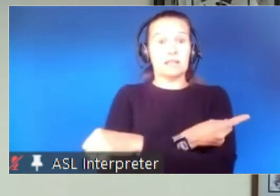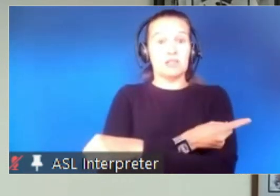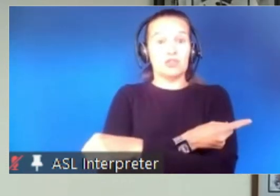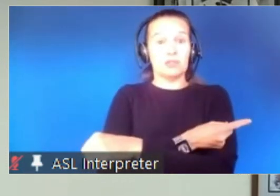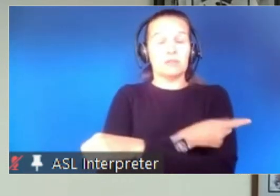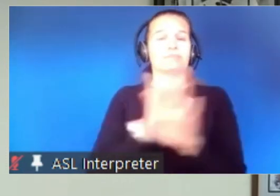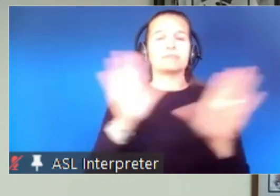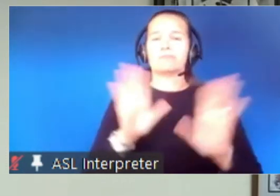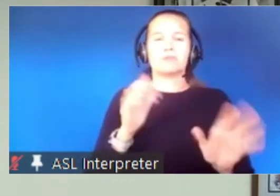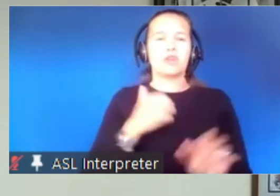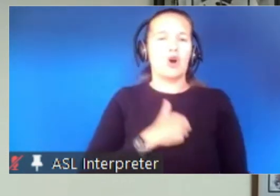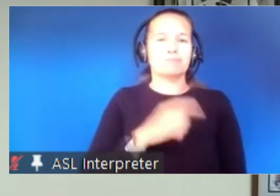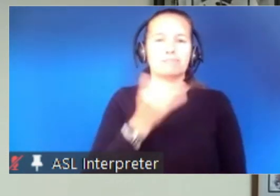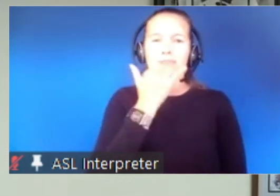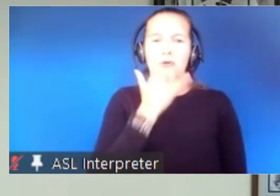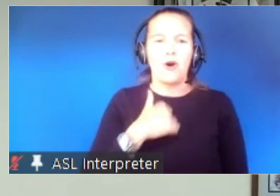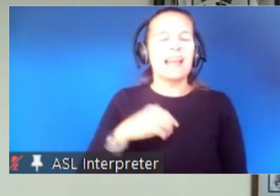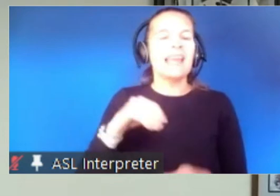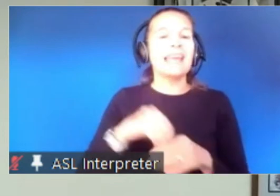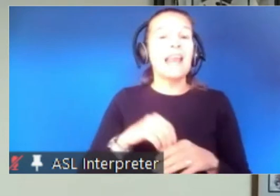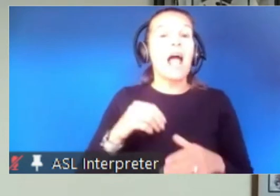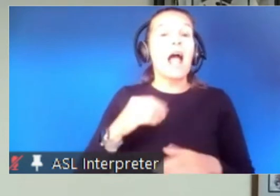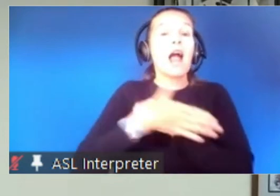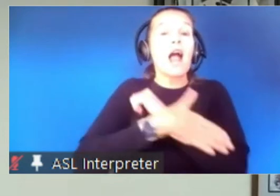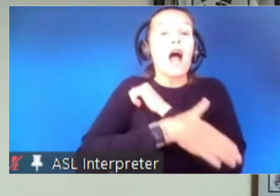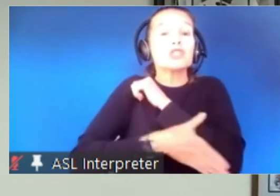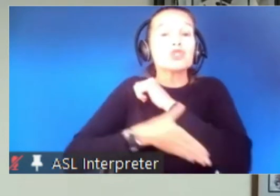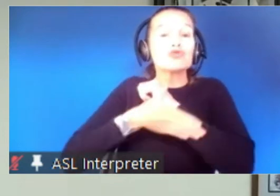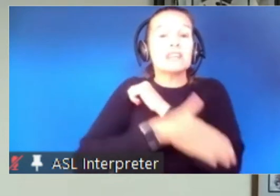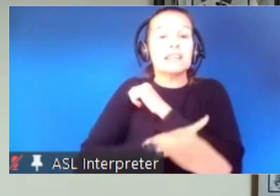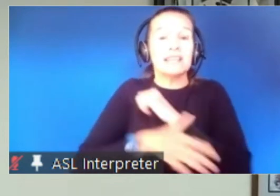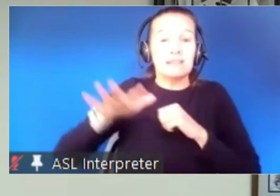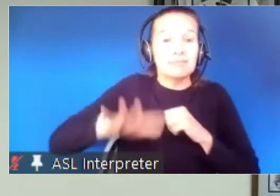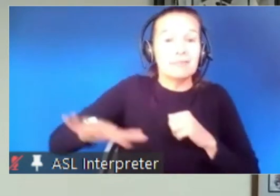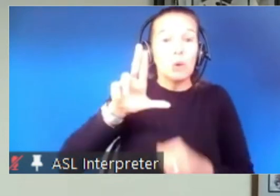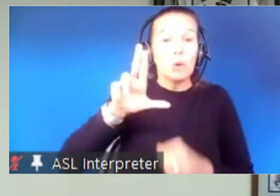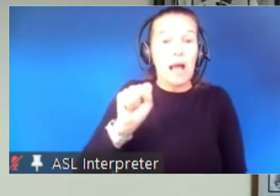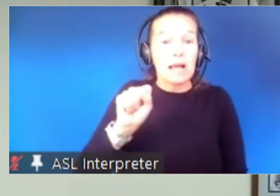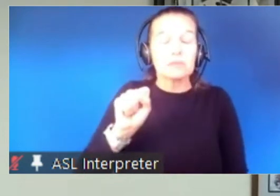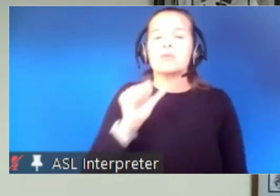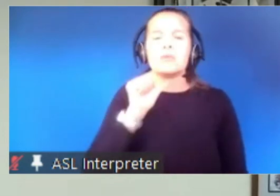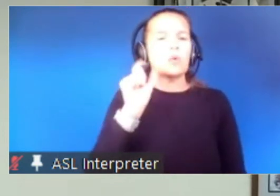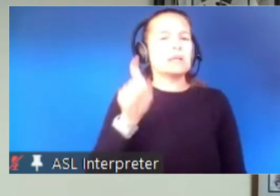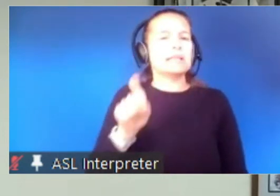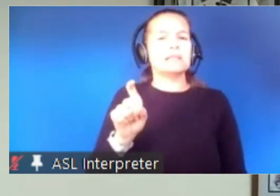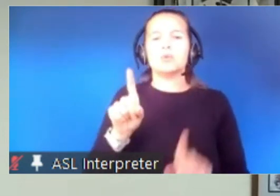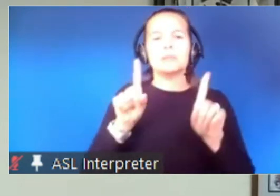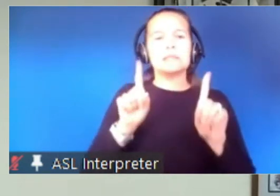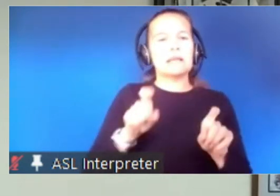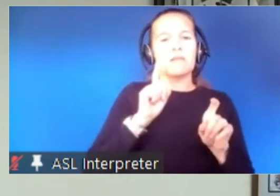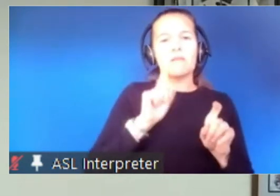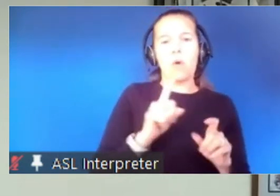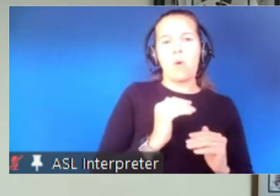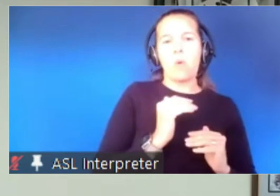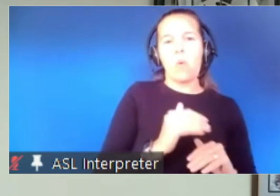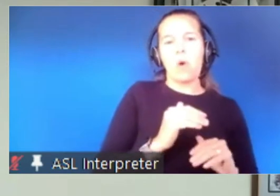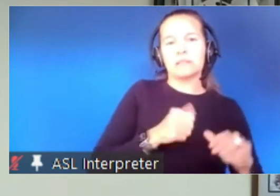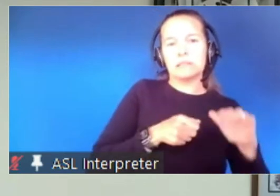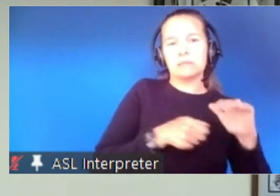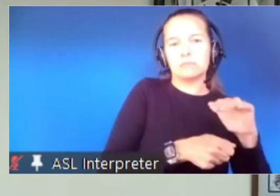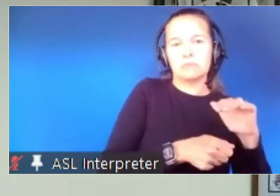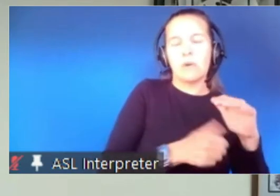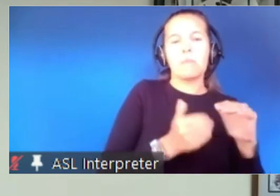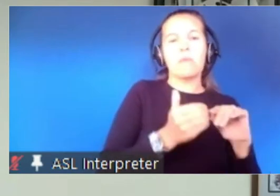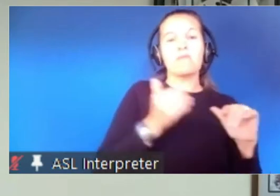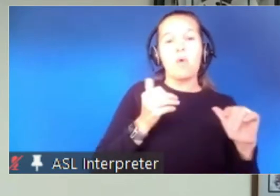test or quarantine before or after travel unless there's